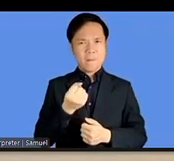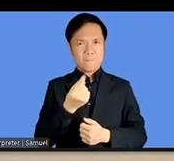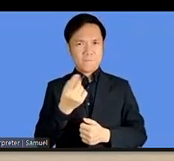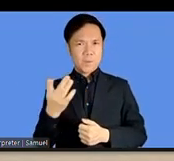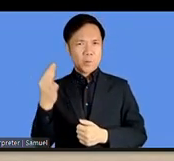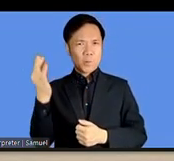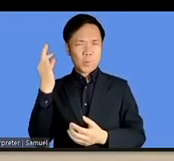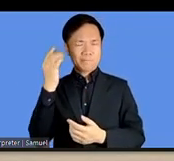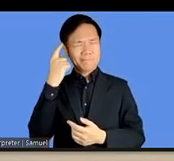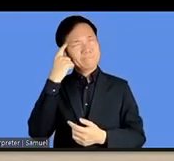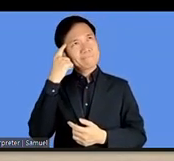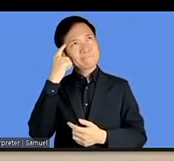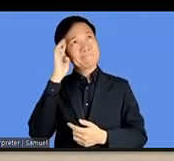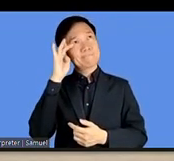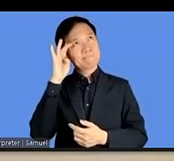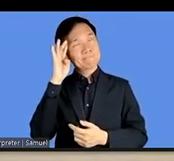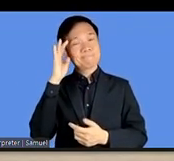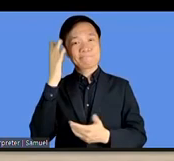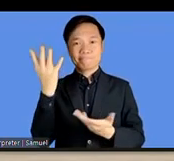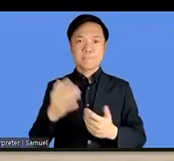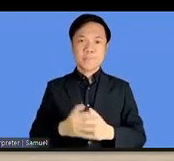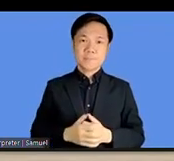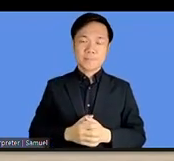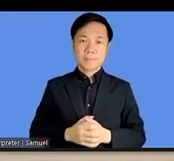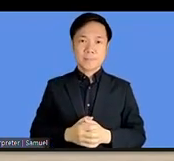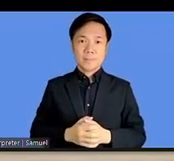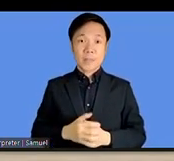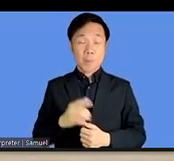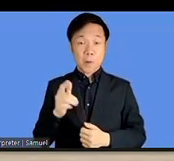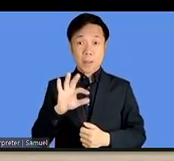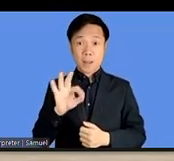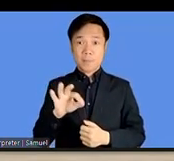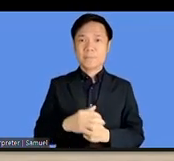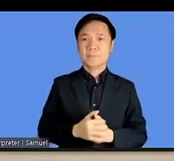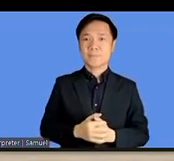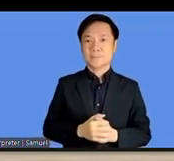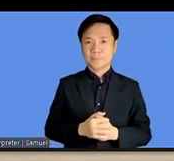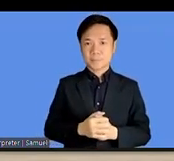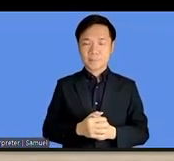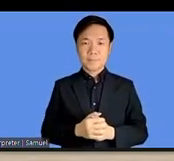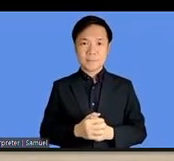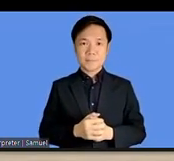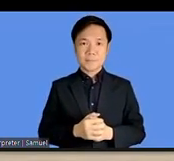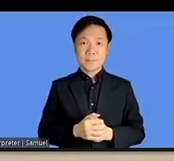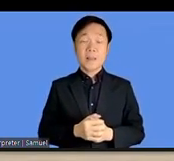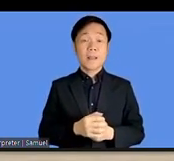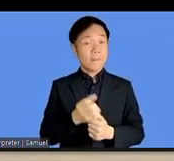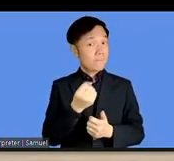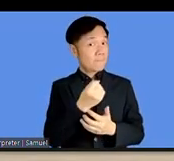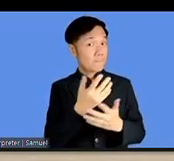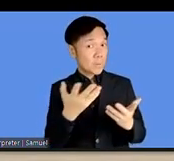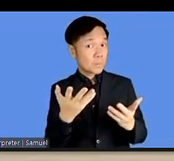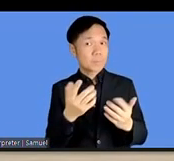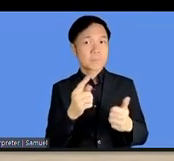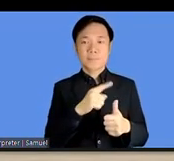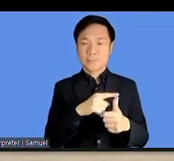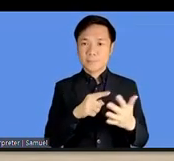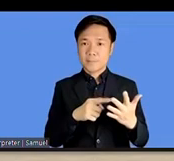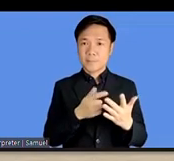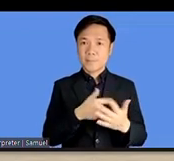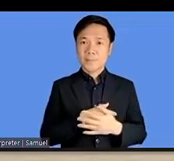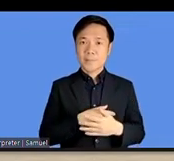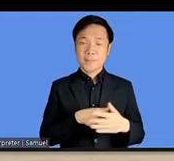this brings me to my point that i wanted to highlight here there are number of facilities